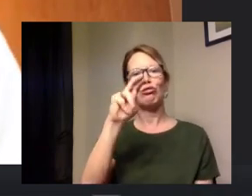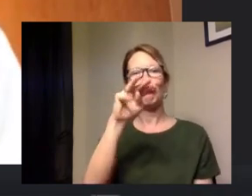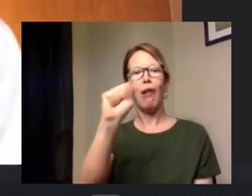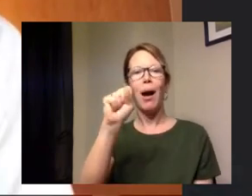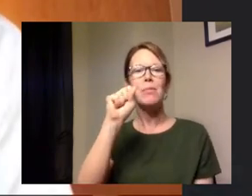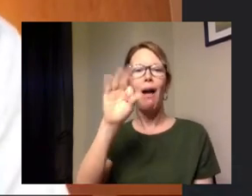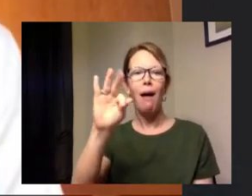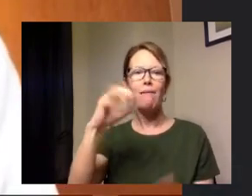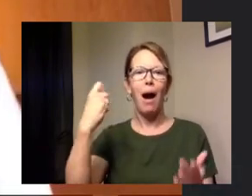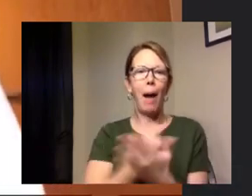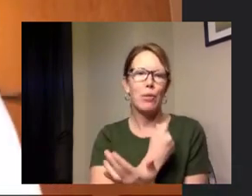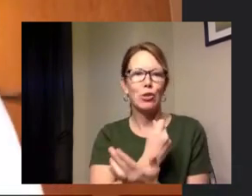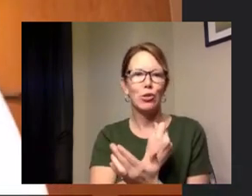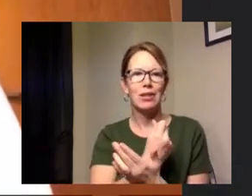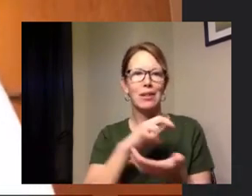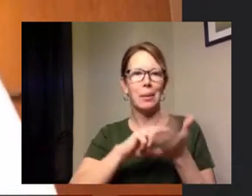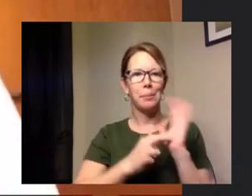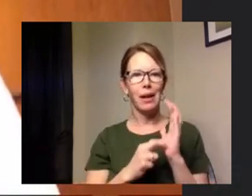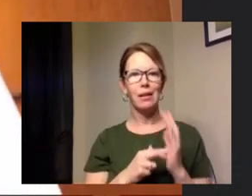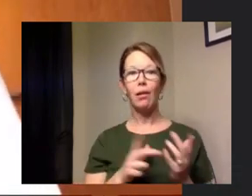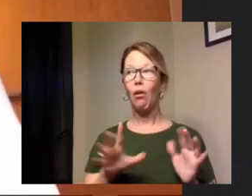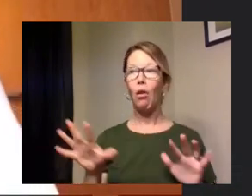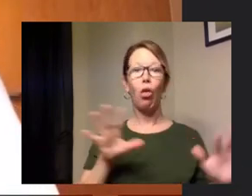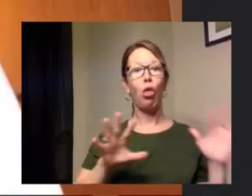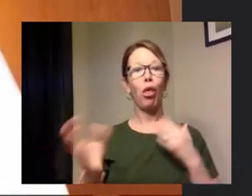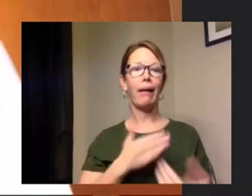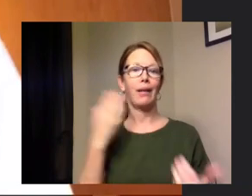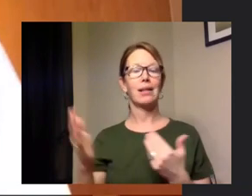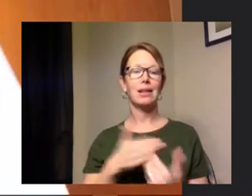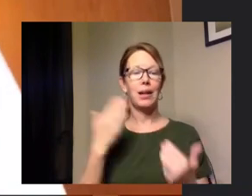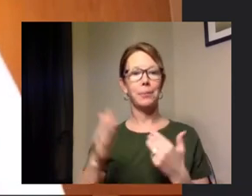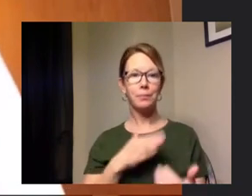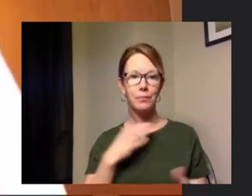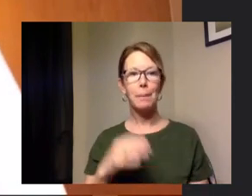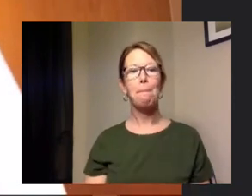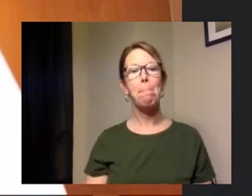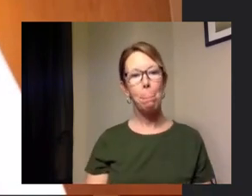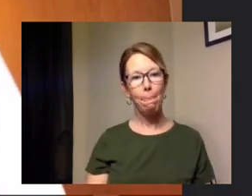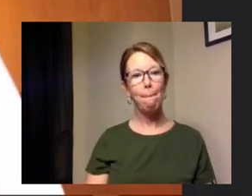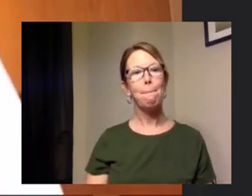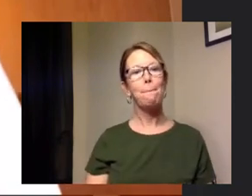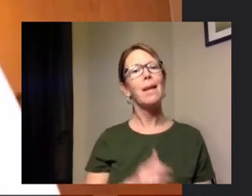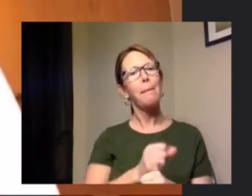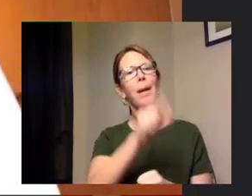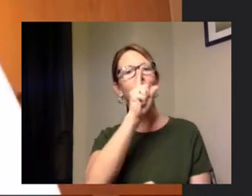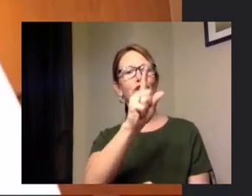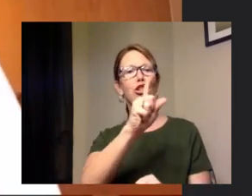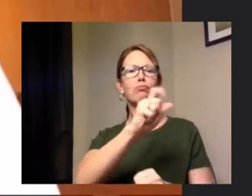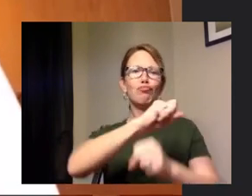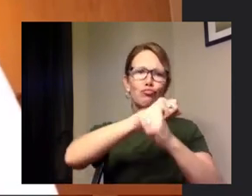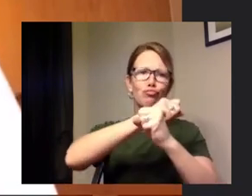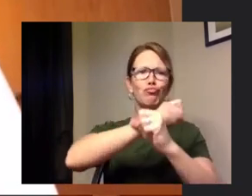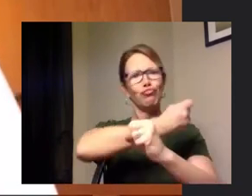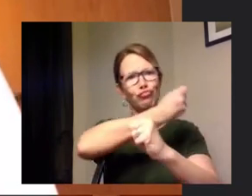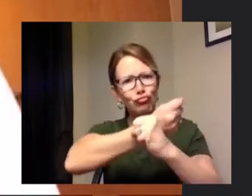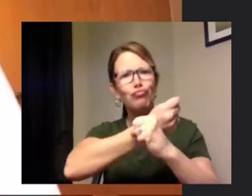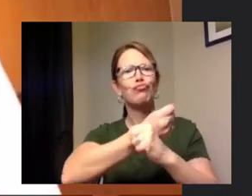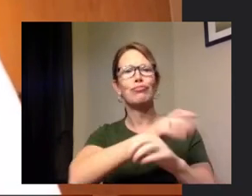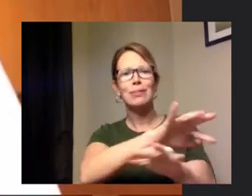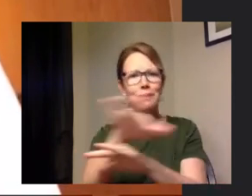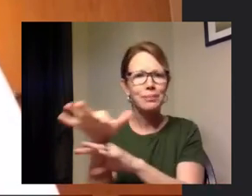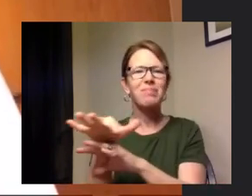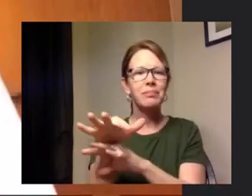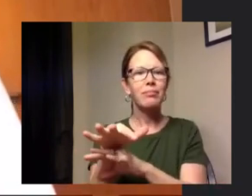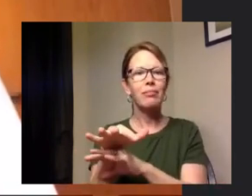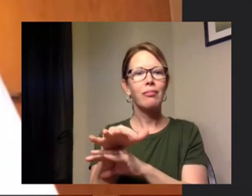the easy way and so just by you know making things a little bit more secure and safe it will keep those that